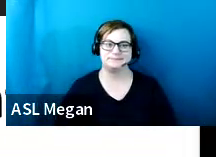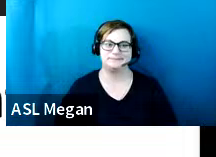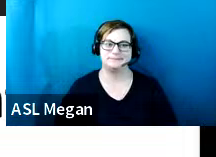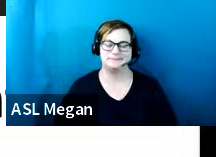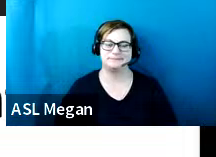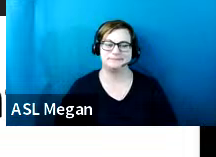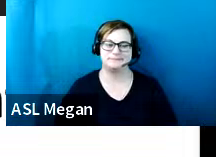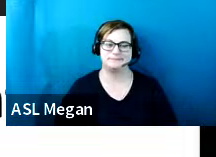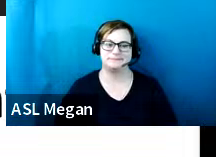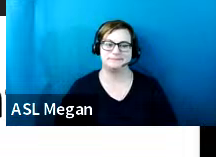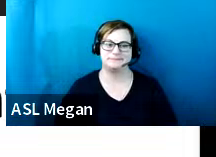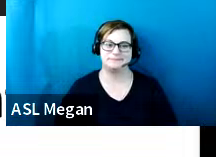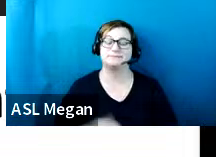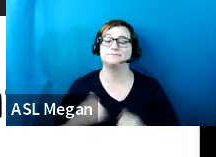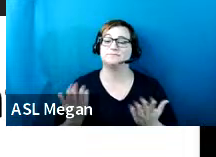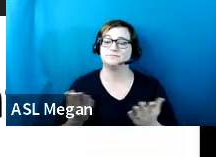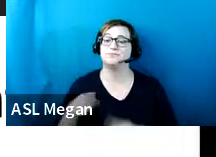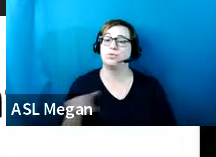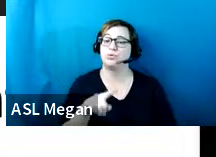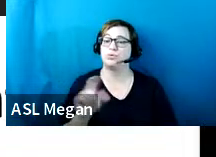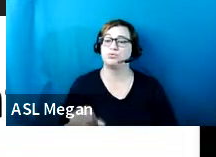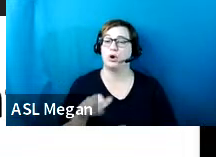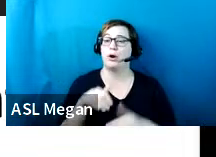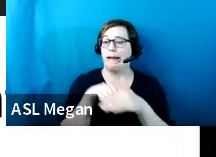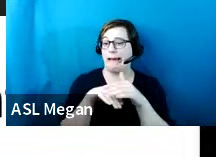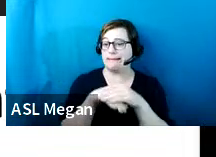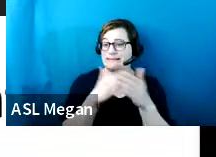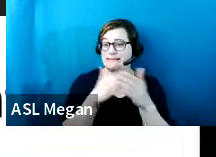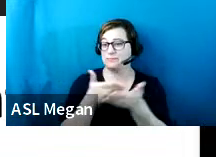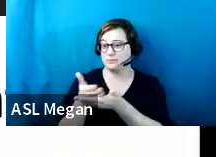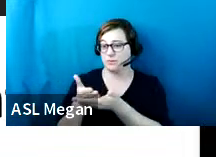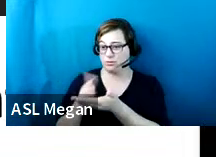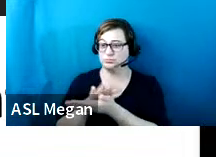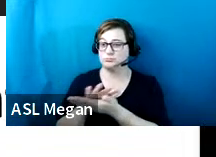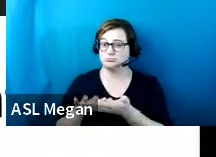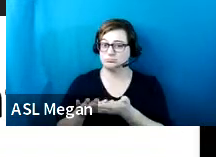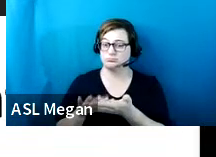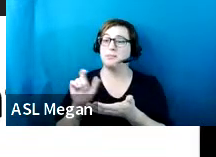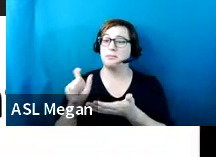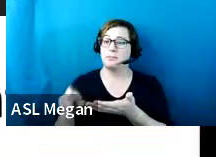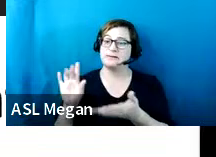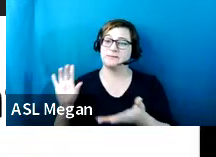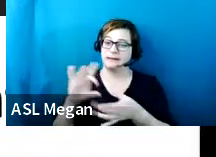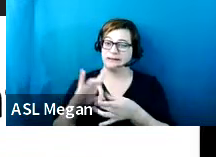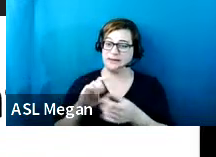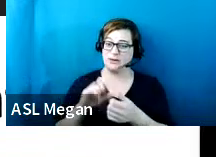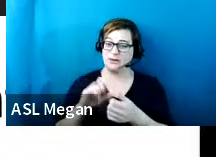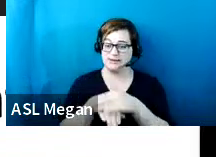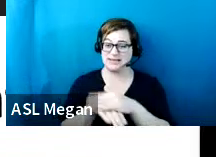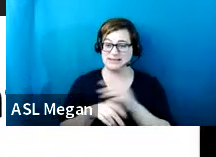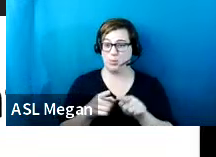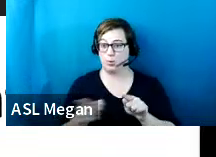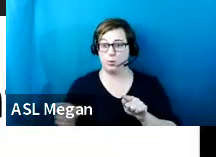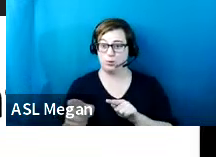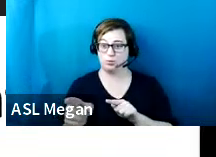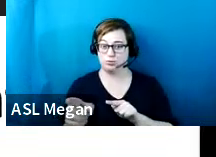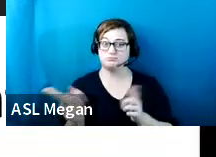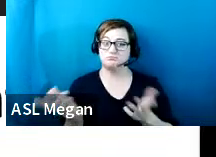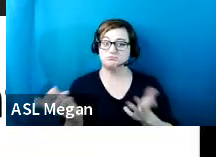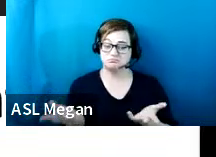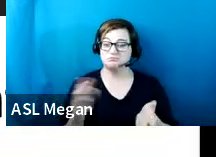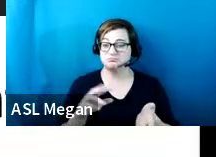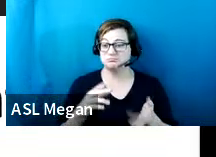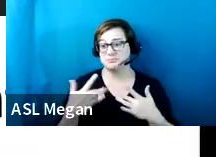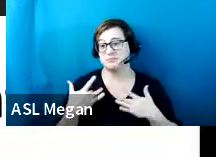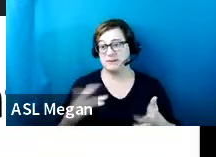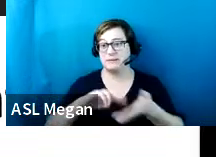These are accessible elements and therefore need to be connected to an accessible route. generally this is